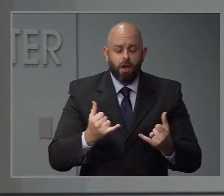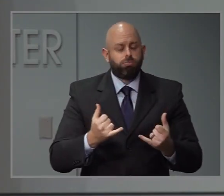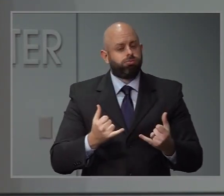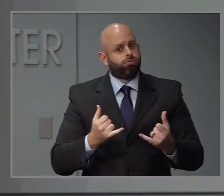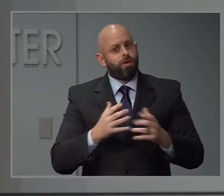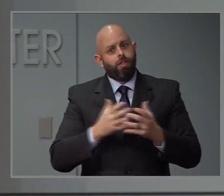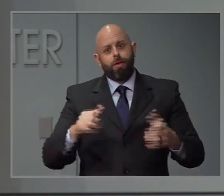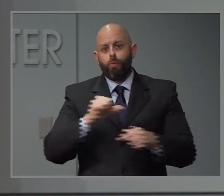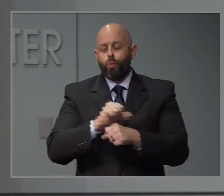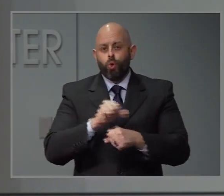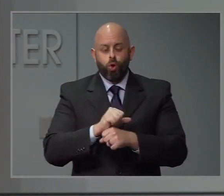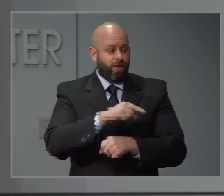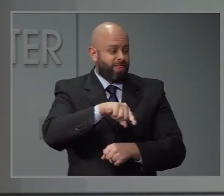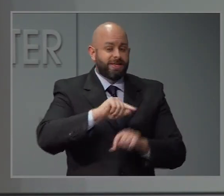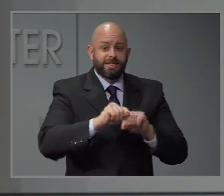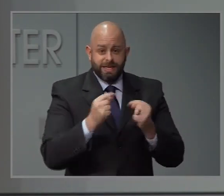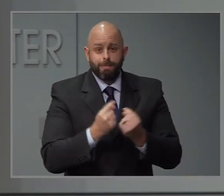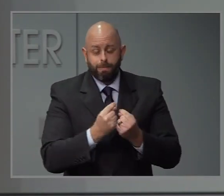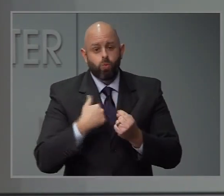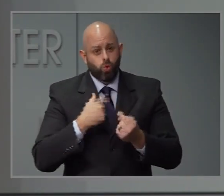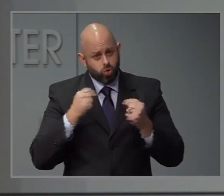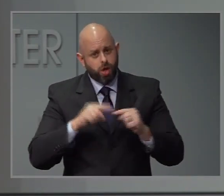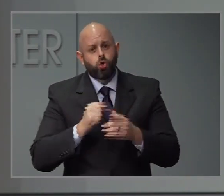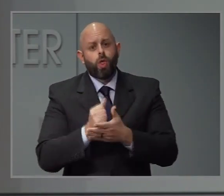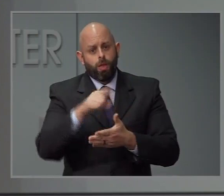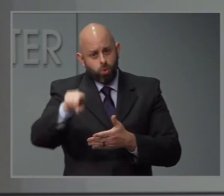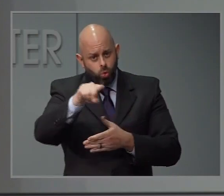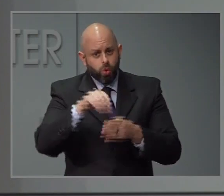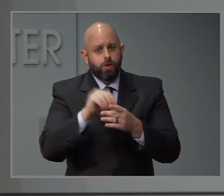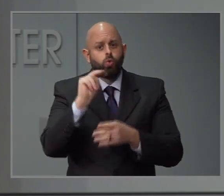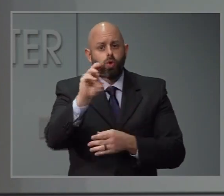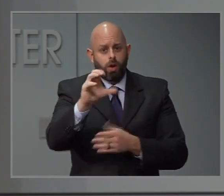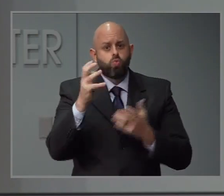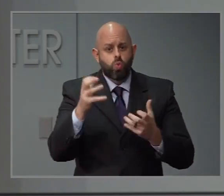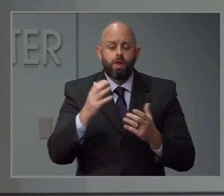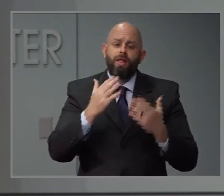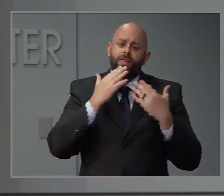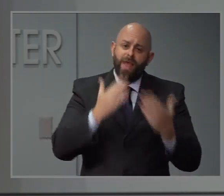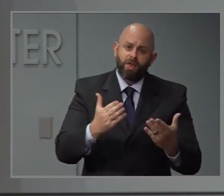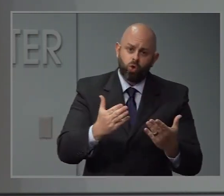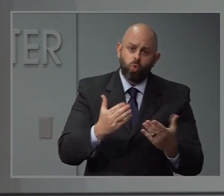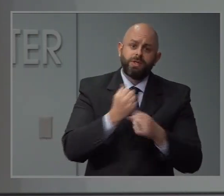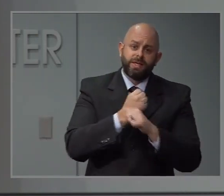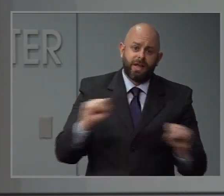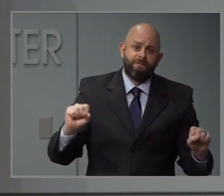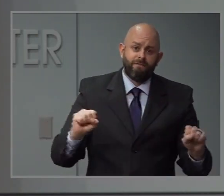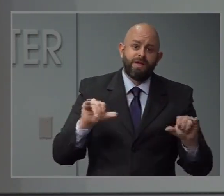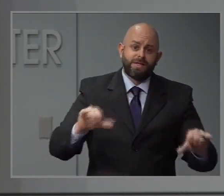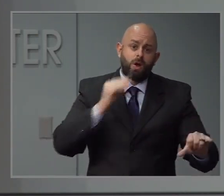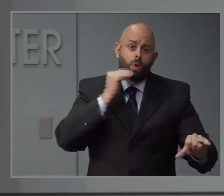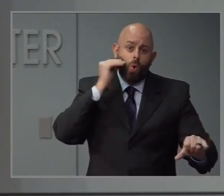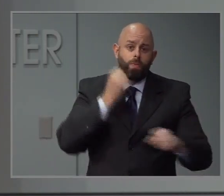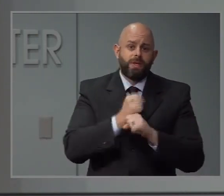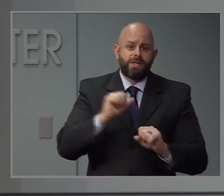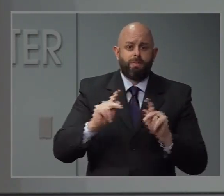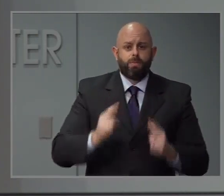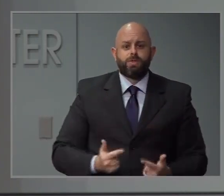lot of great help for North Carolinians going forward. So thank you. Stay well. Stay home. Save lives. Thank you.